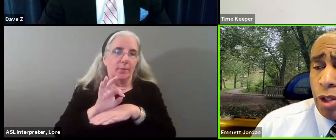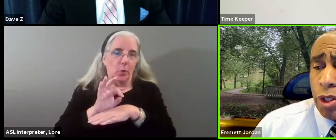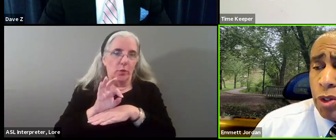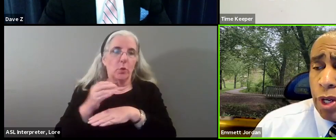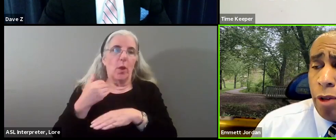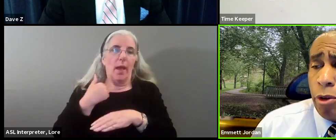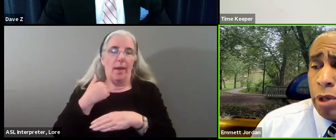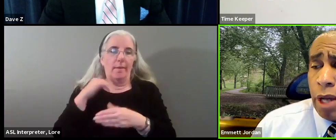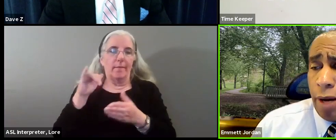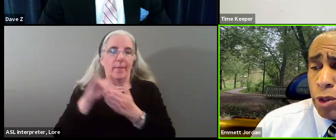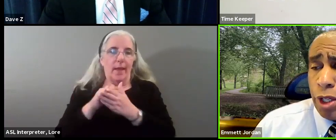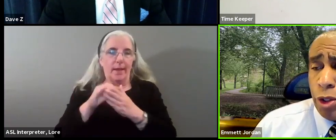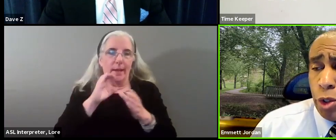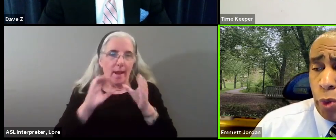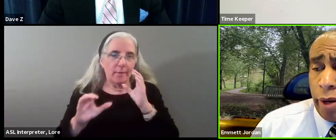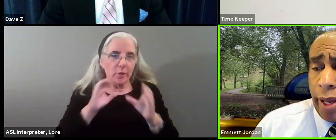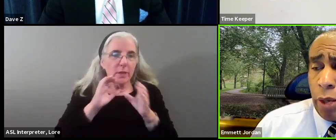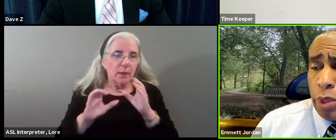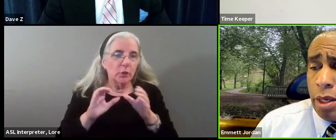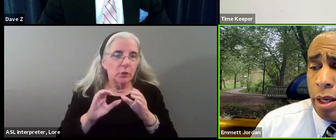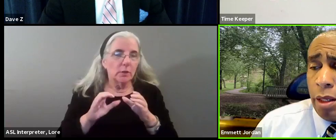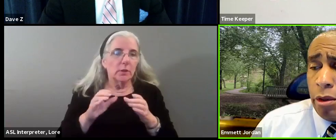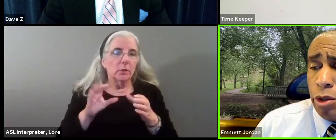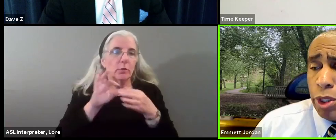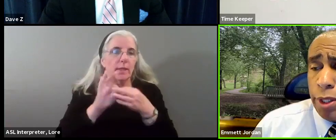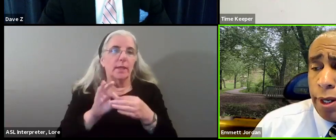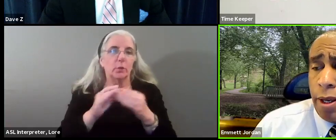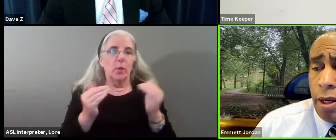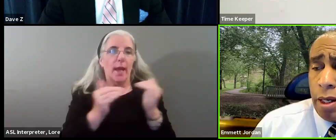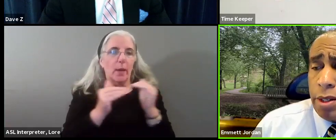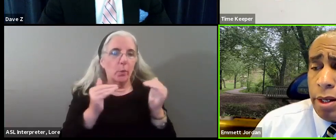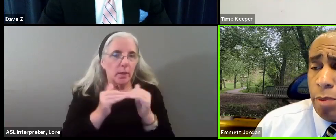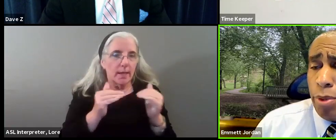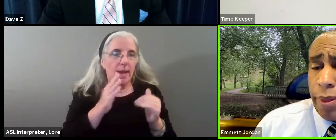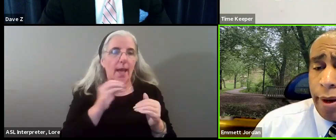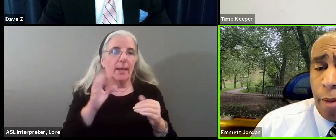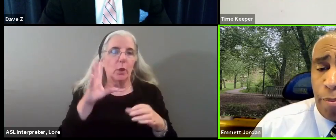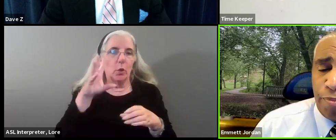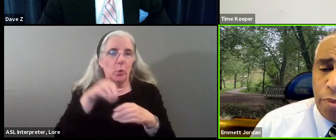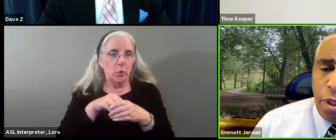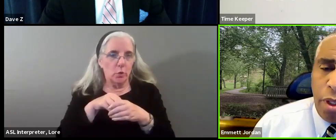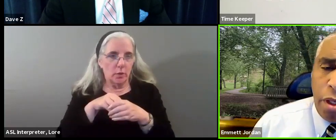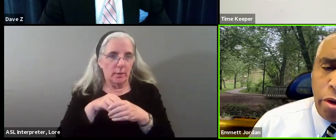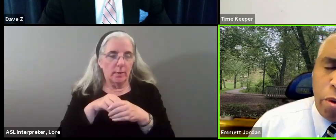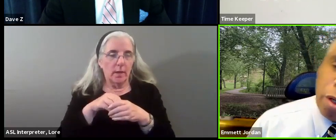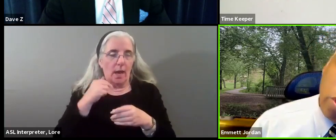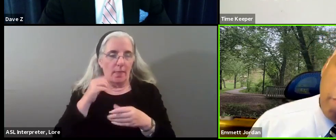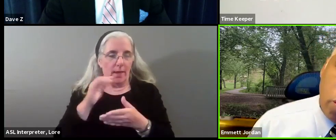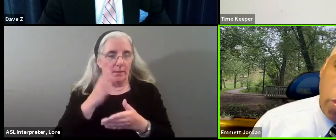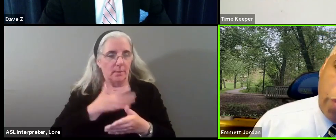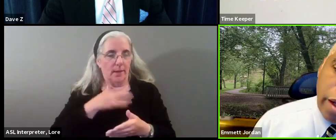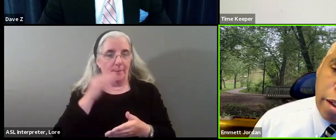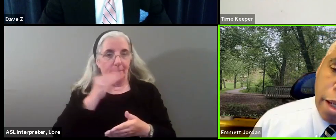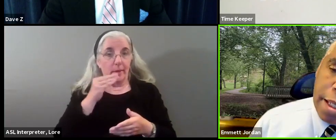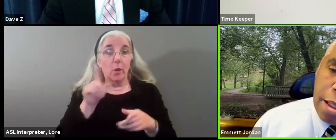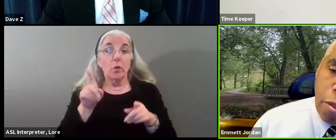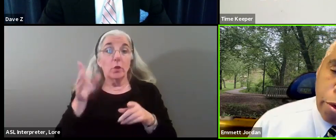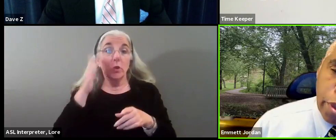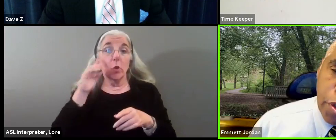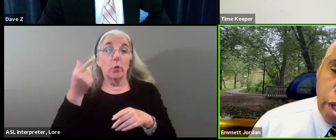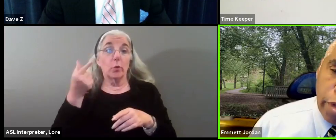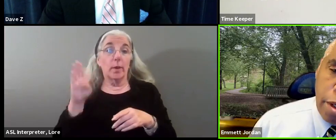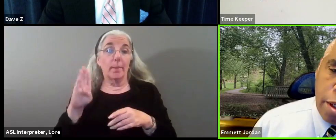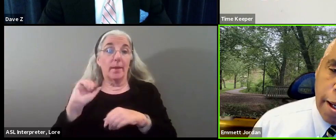conversations and other conversations around equity and inclusion. And I did, uh, bring that up. You know, Greenbelt was founded in